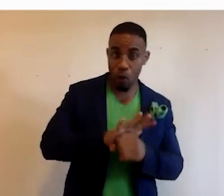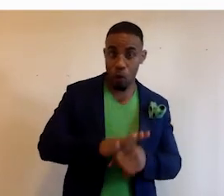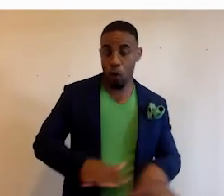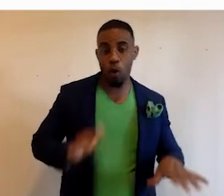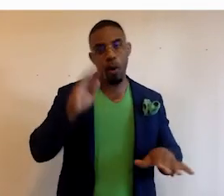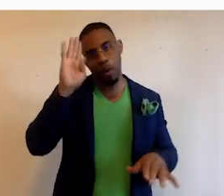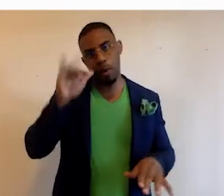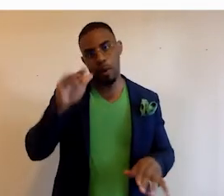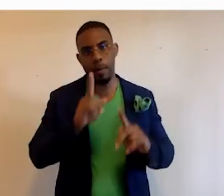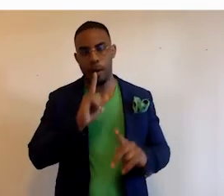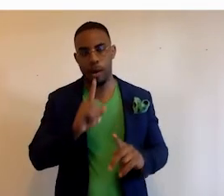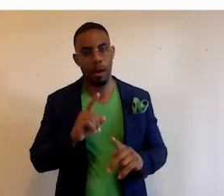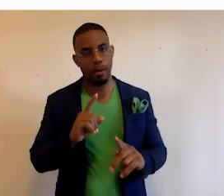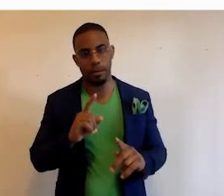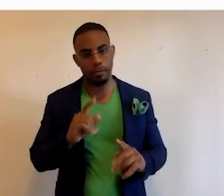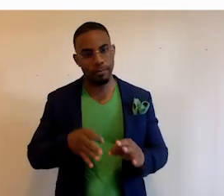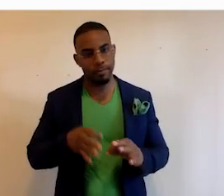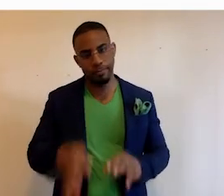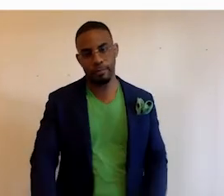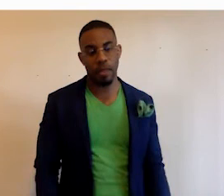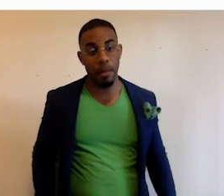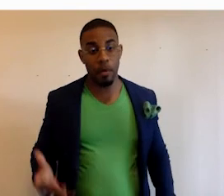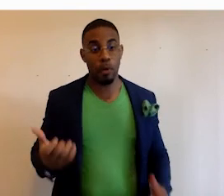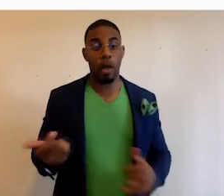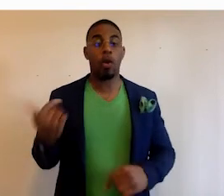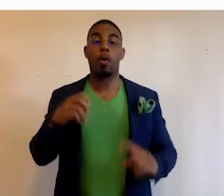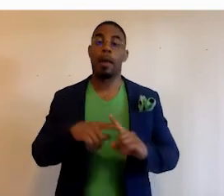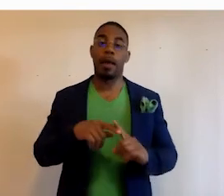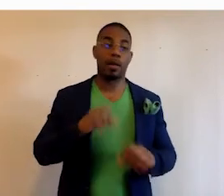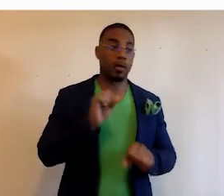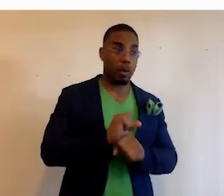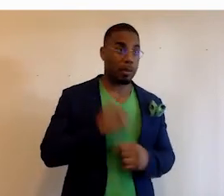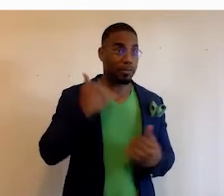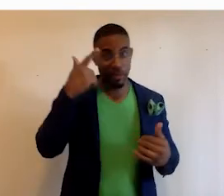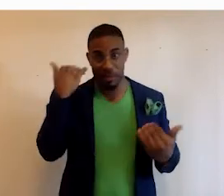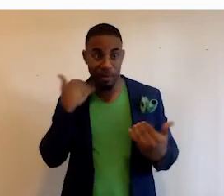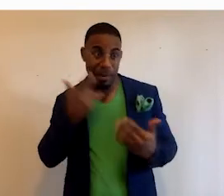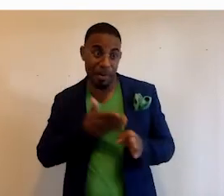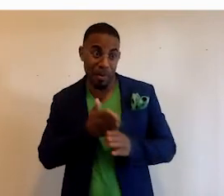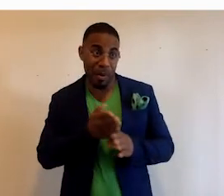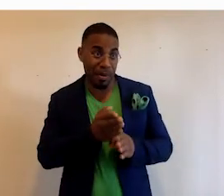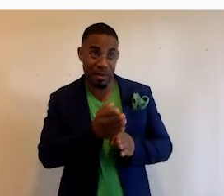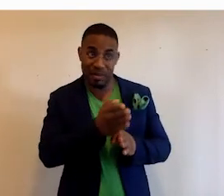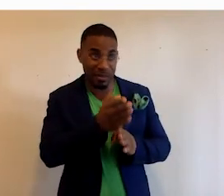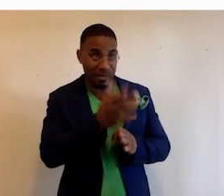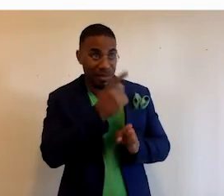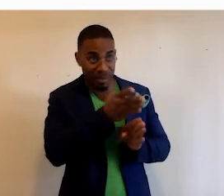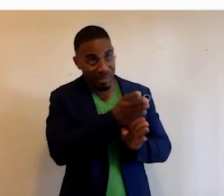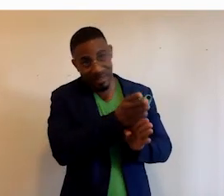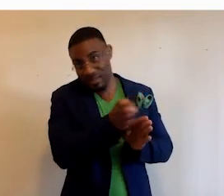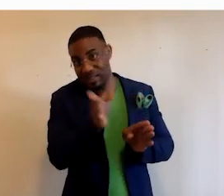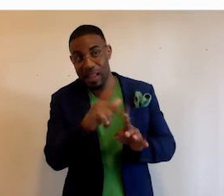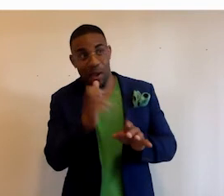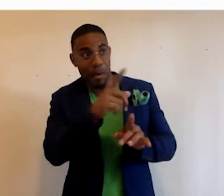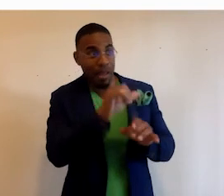we know that people are out of work. And as people try to go back to work, maybe their career path is not the one that's going to work for them. Maybe they can't go back